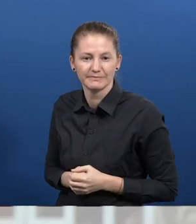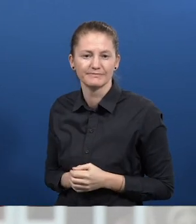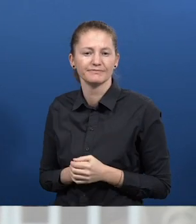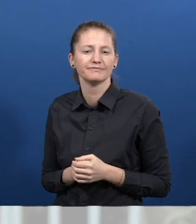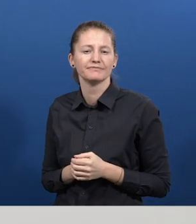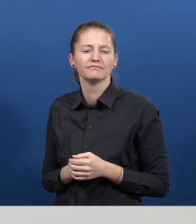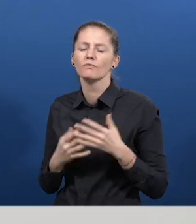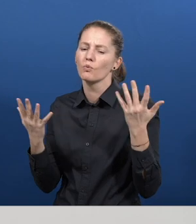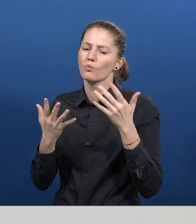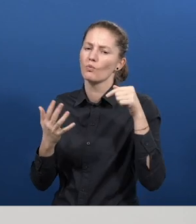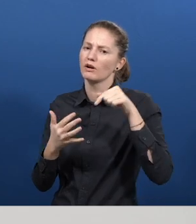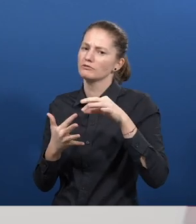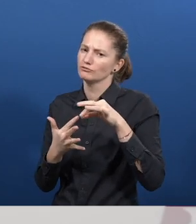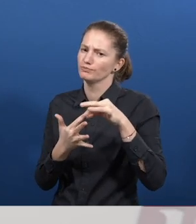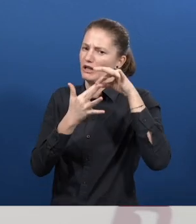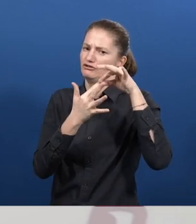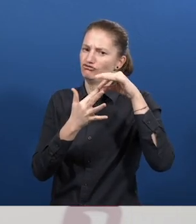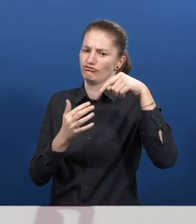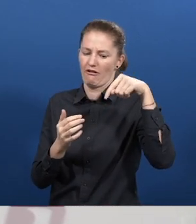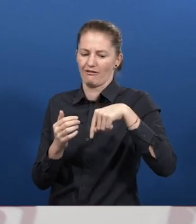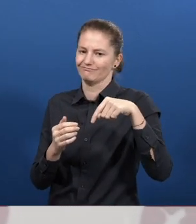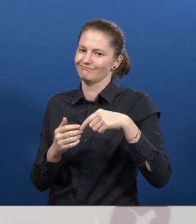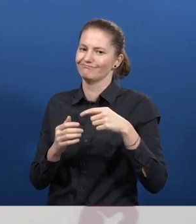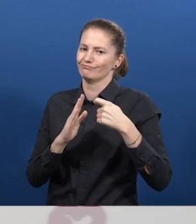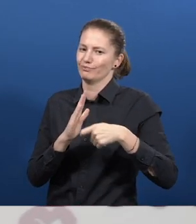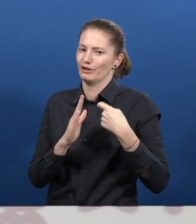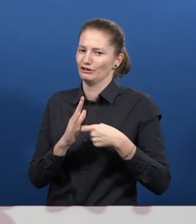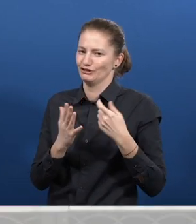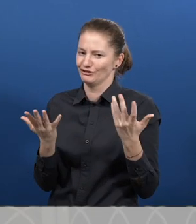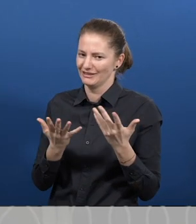unique and innovative about accessible employment?